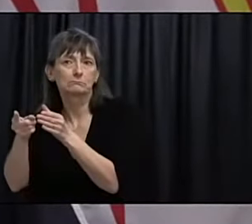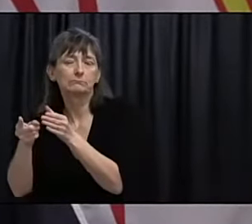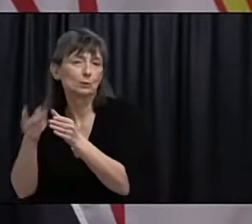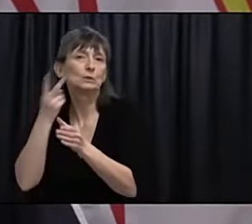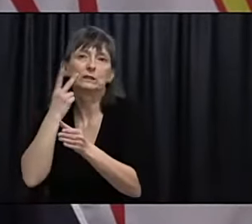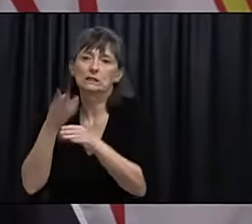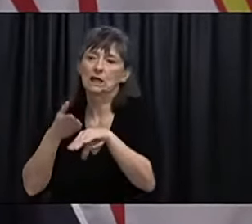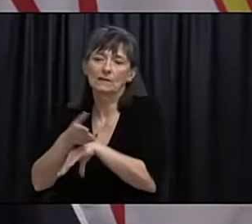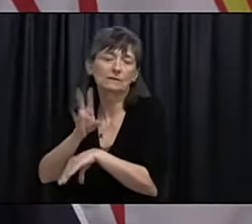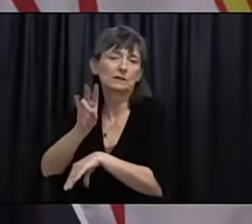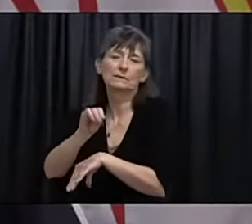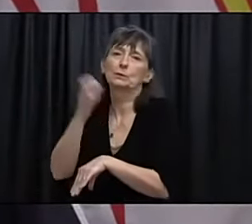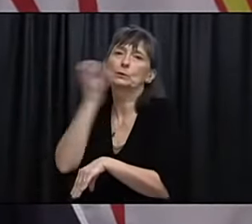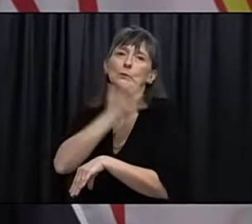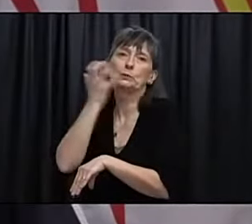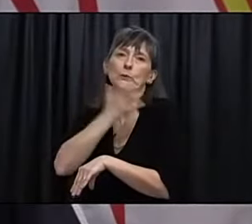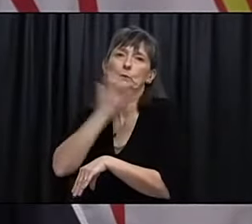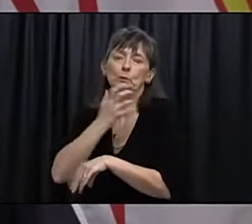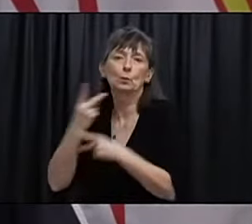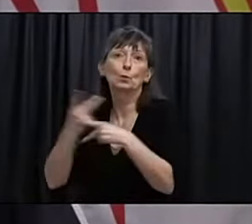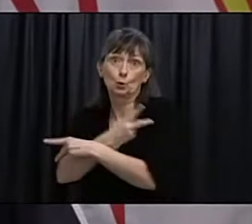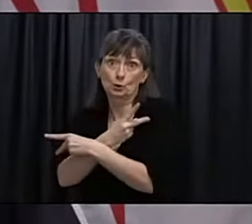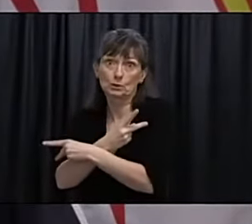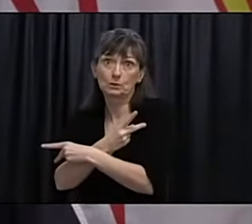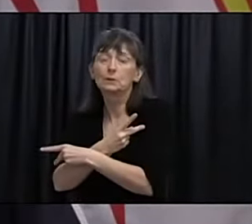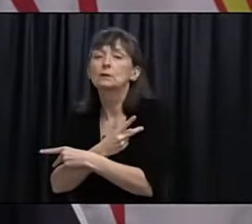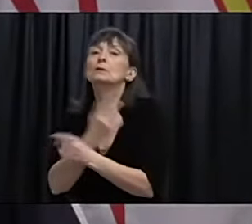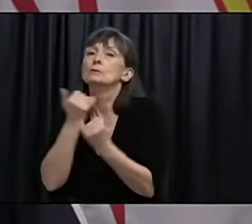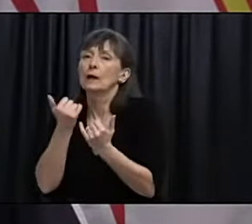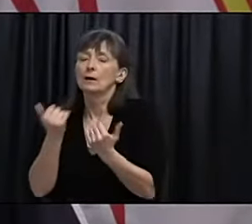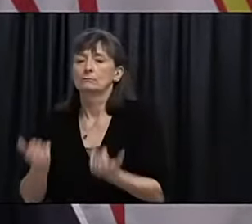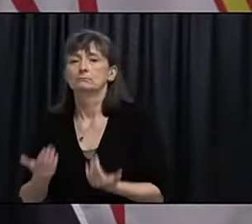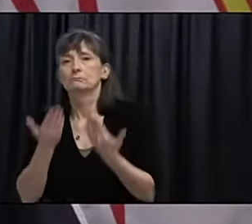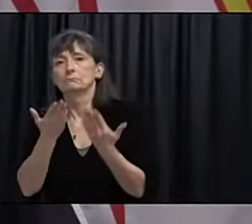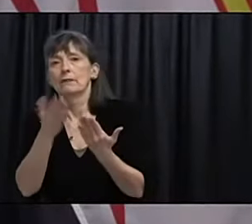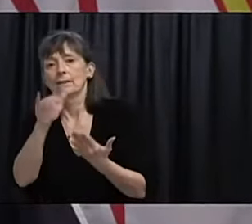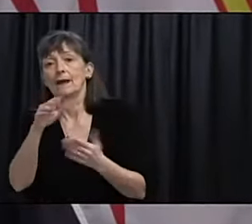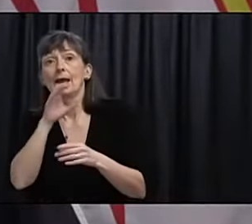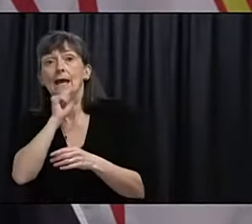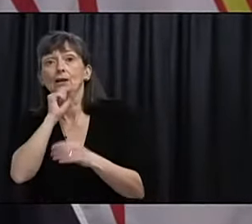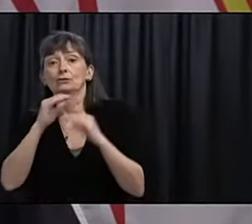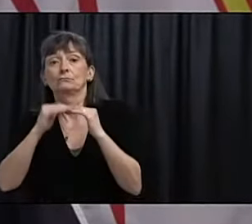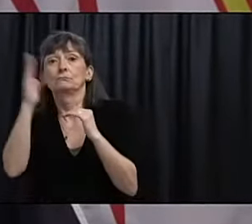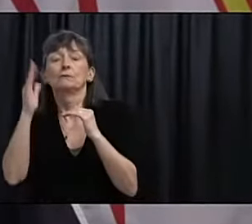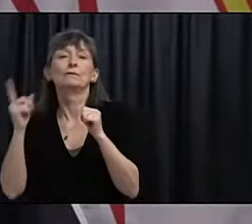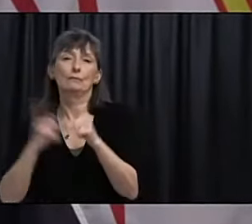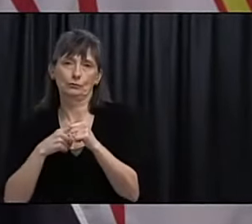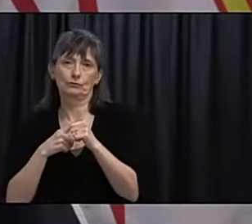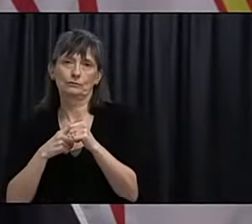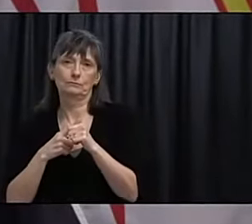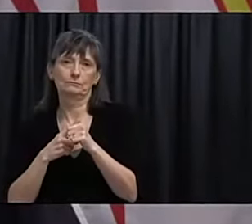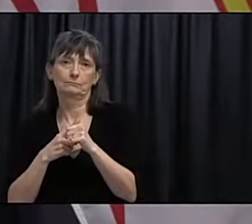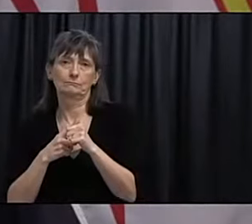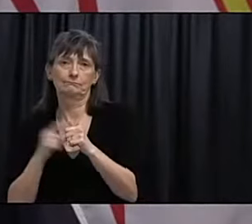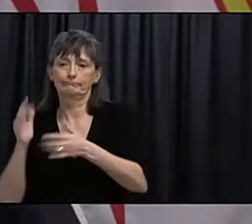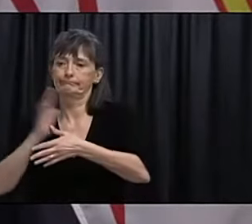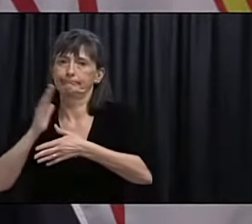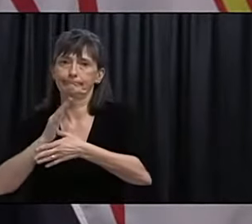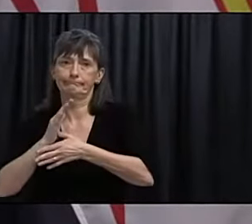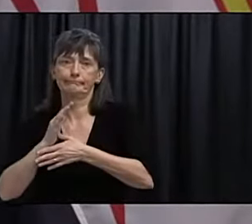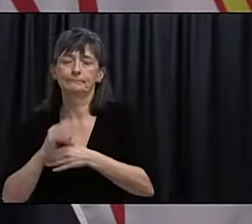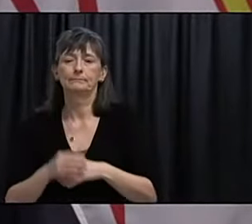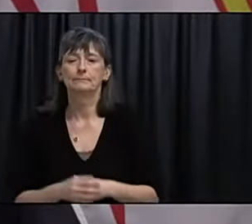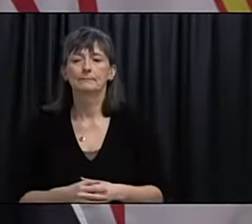sharp gradient after 70. So that's why we're offering it to this age group. what, you know, certainly operationally,